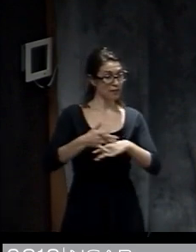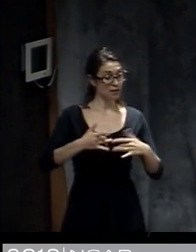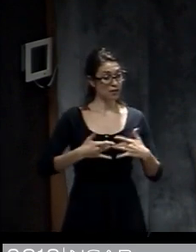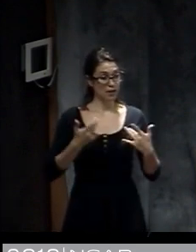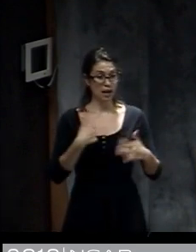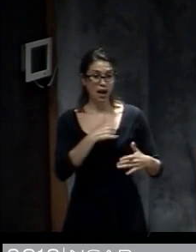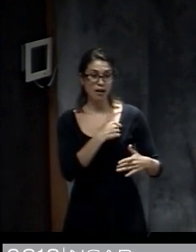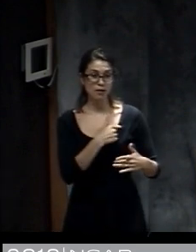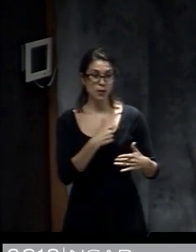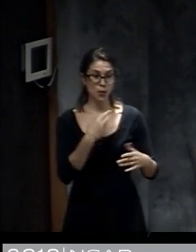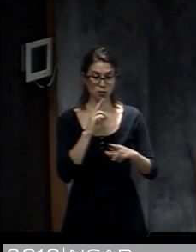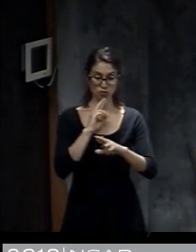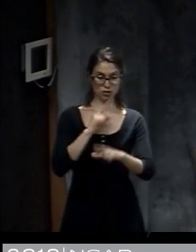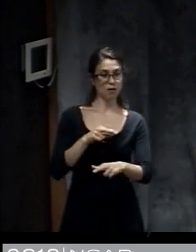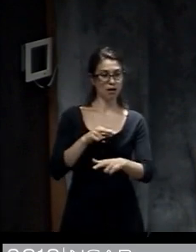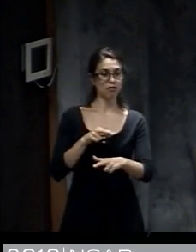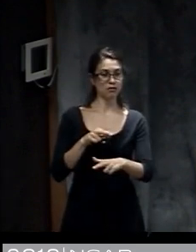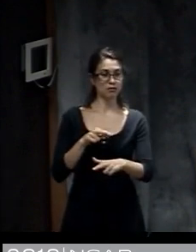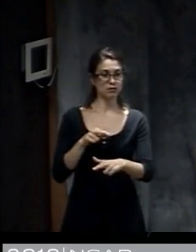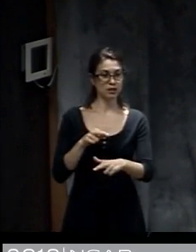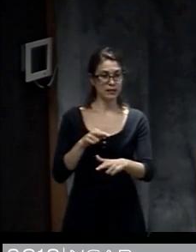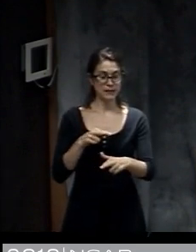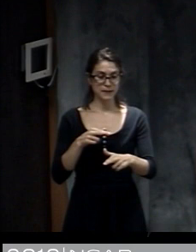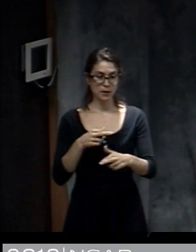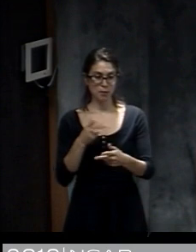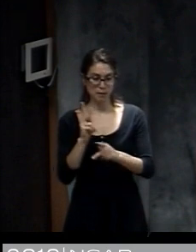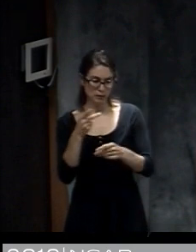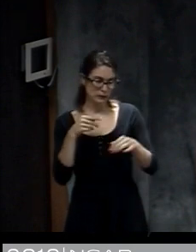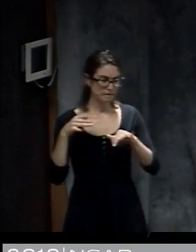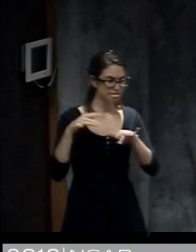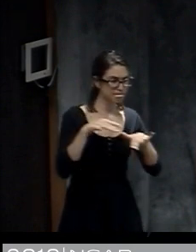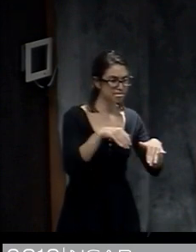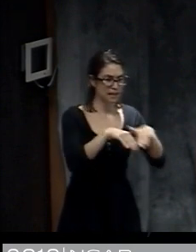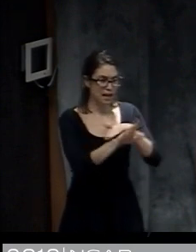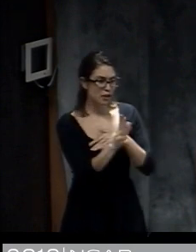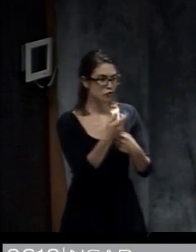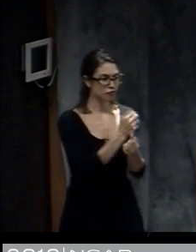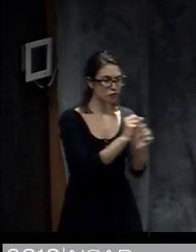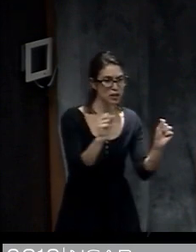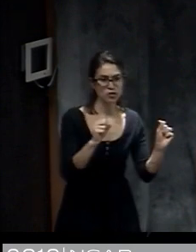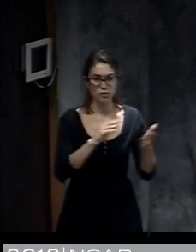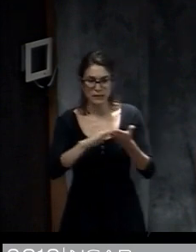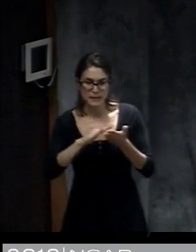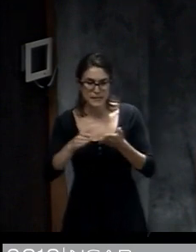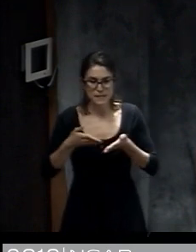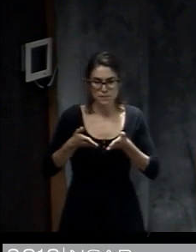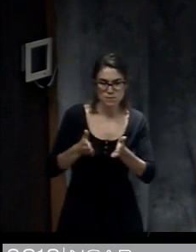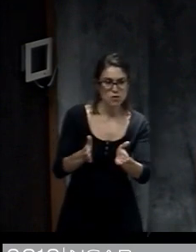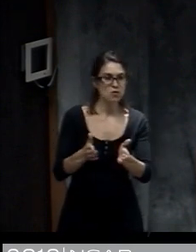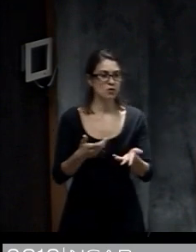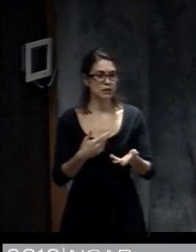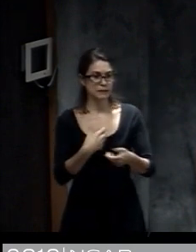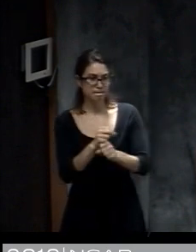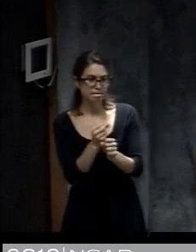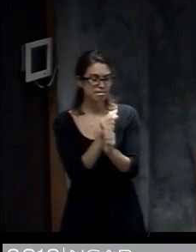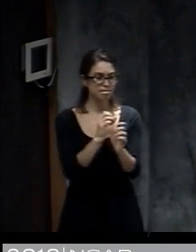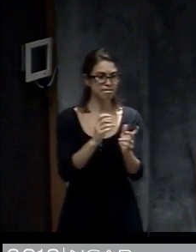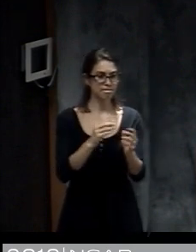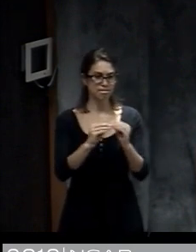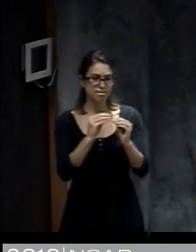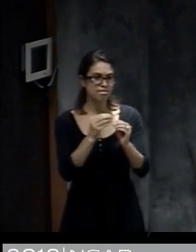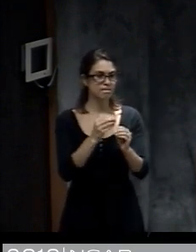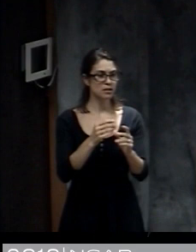where people are coming in to rescue and kind of clear the roads and things like that. Then there's a recovery phase where the community is rebuilding